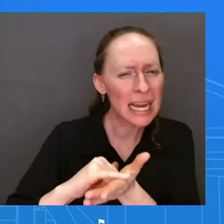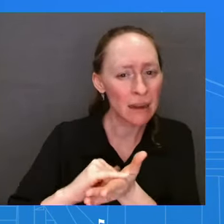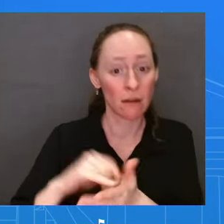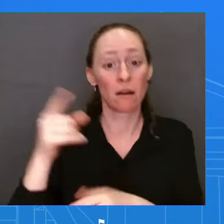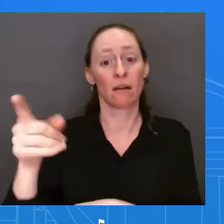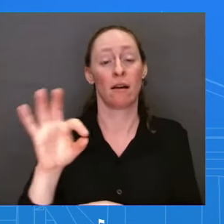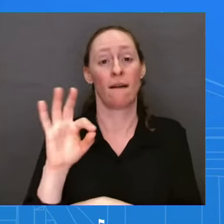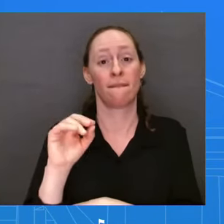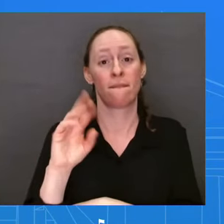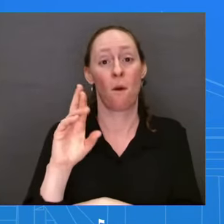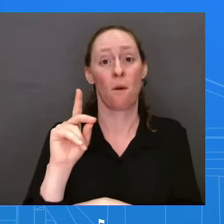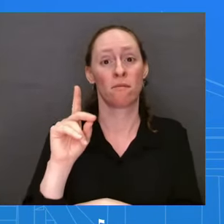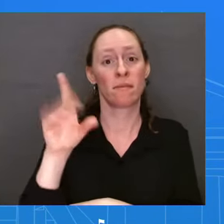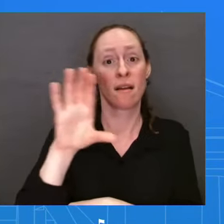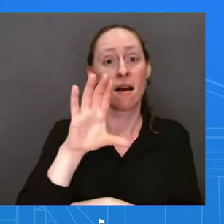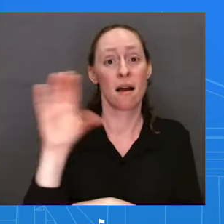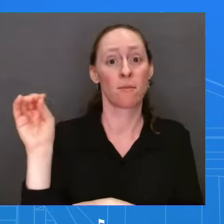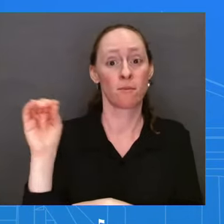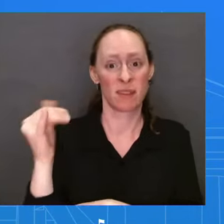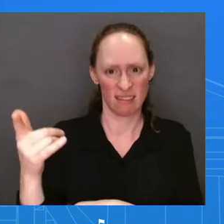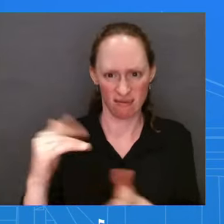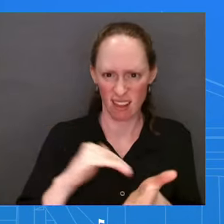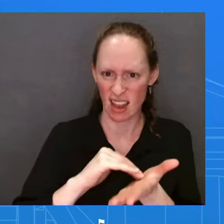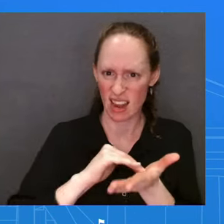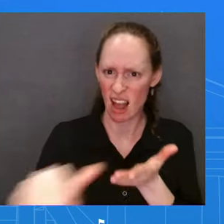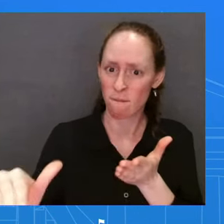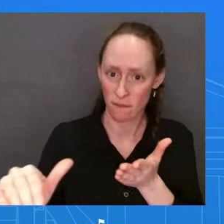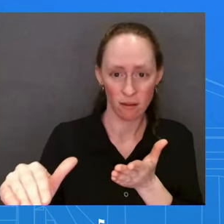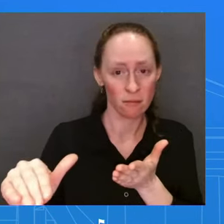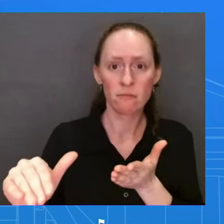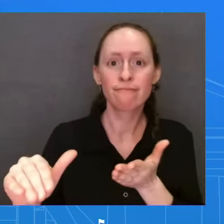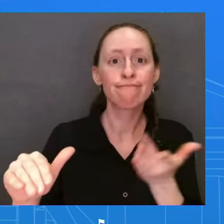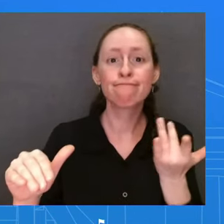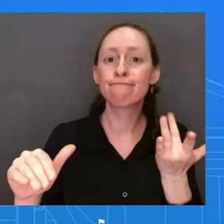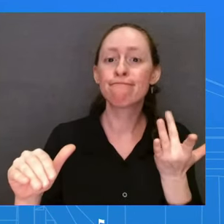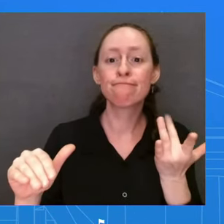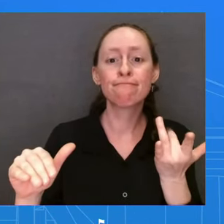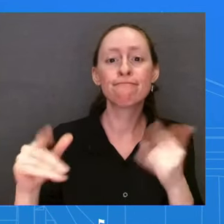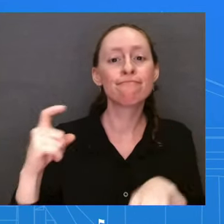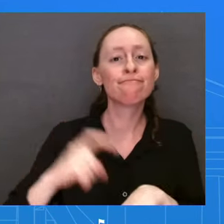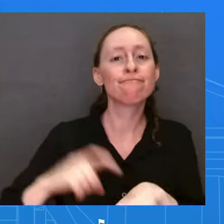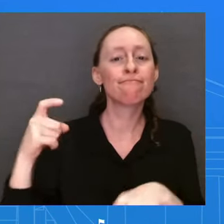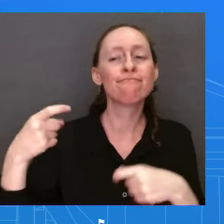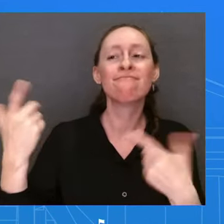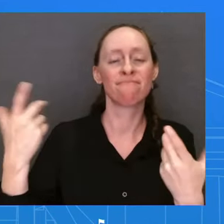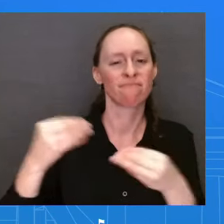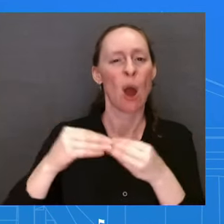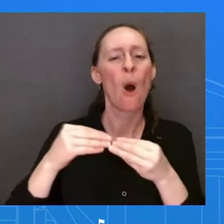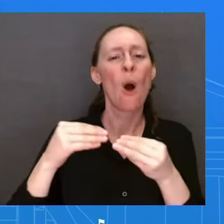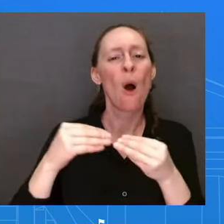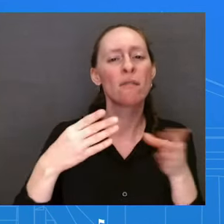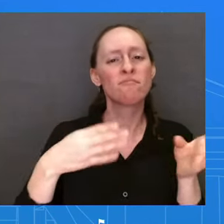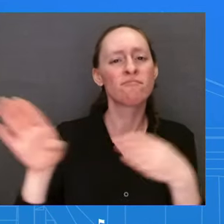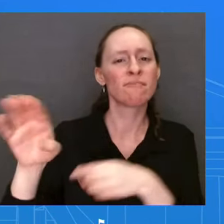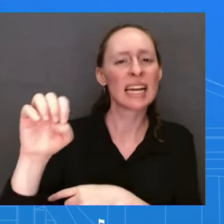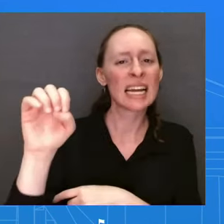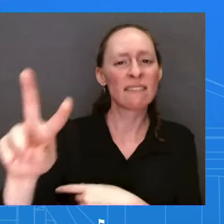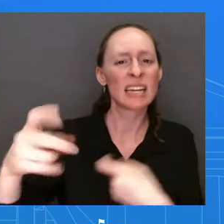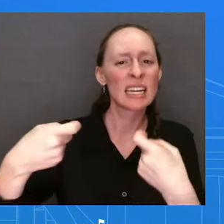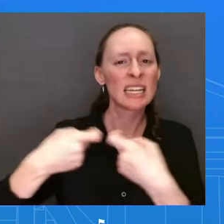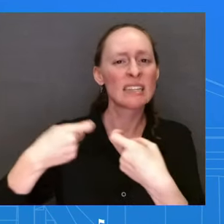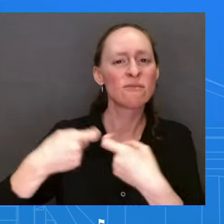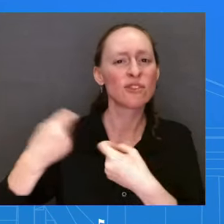transition to EV. The first quarter of this year, Ford lost $700 million on their EV program, lost $600 million